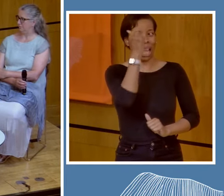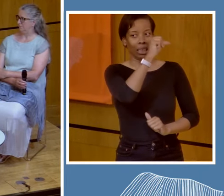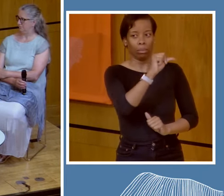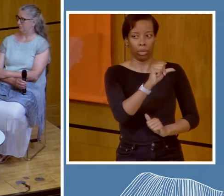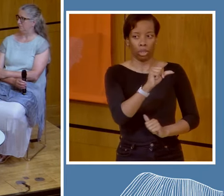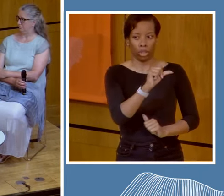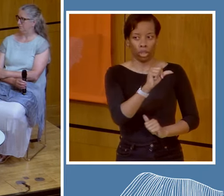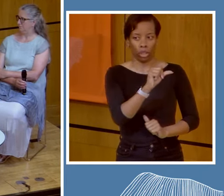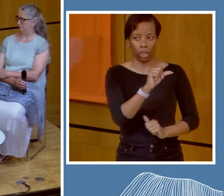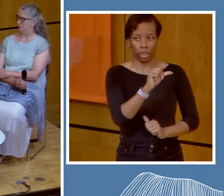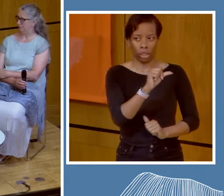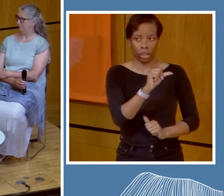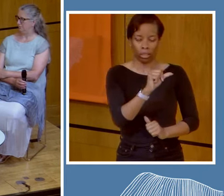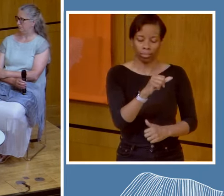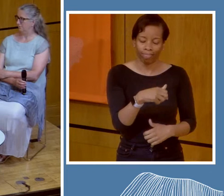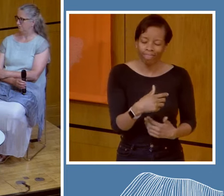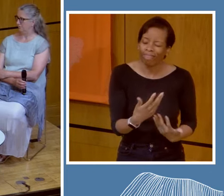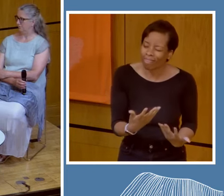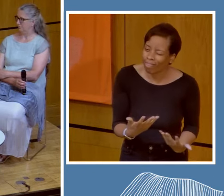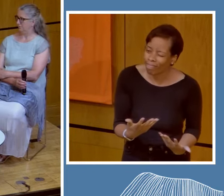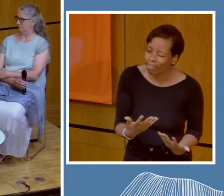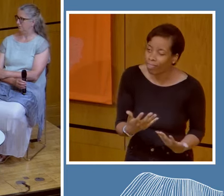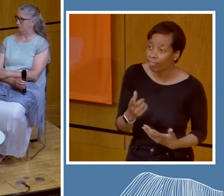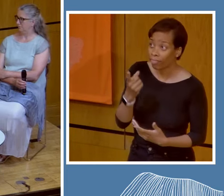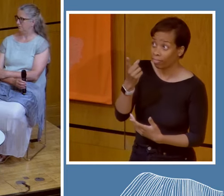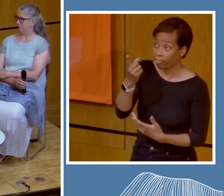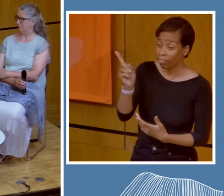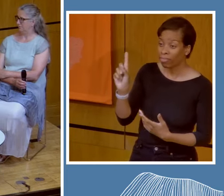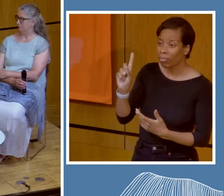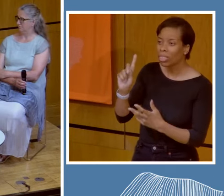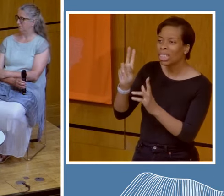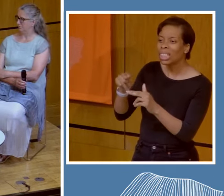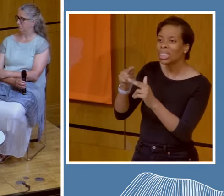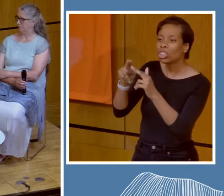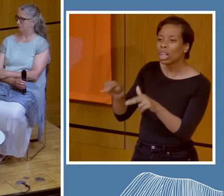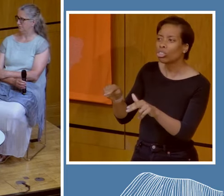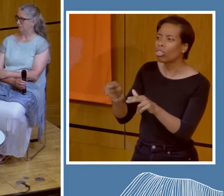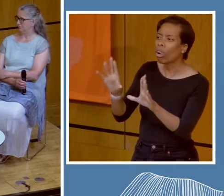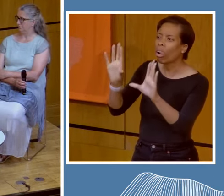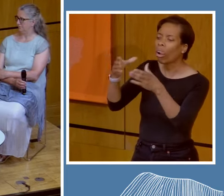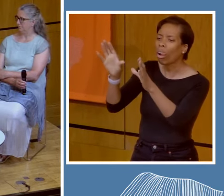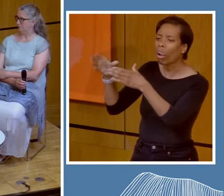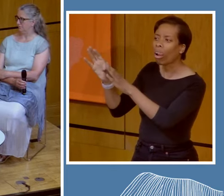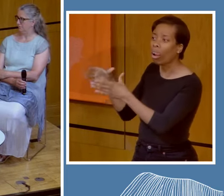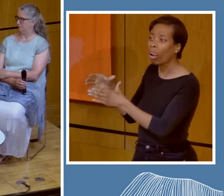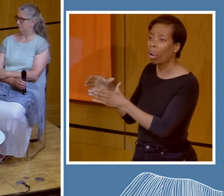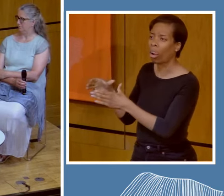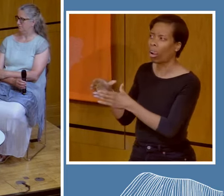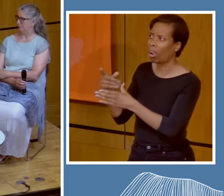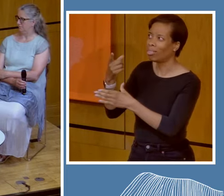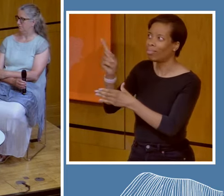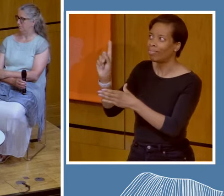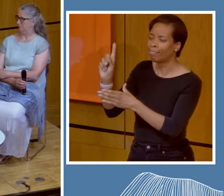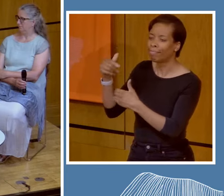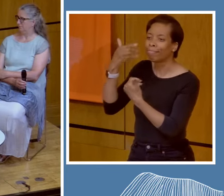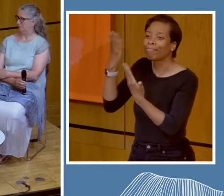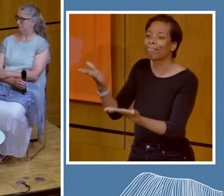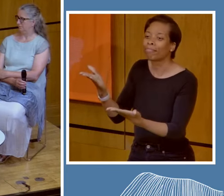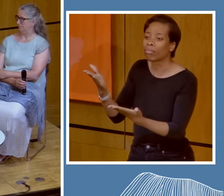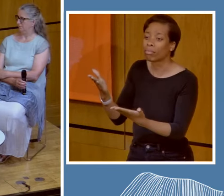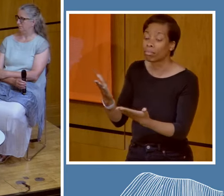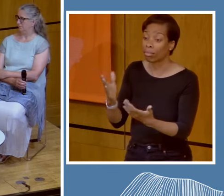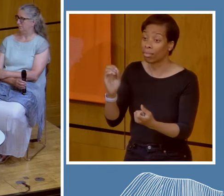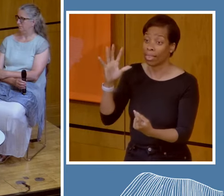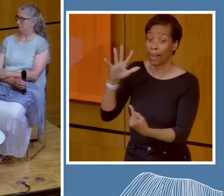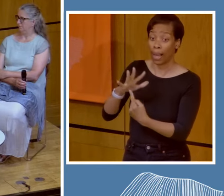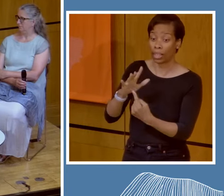are small little mechanisms within these international agencies. The head of UNESCO traditional knowledges right now is a white man who